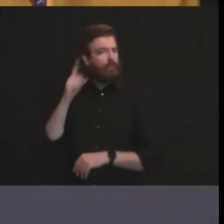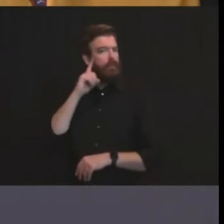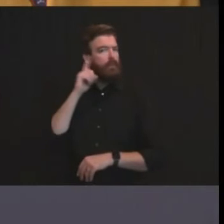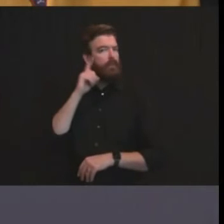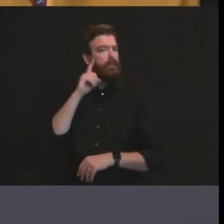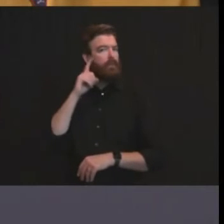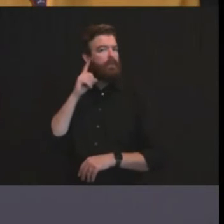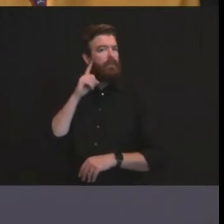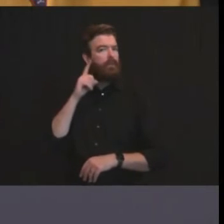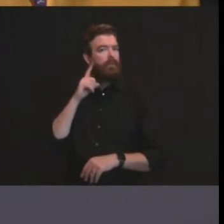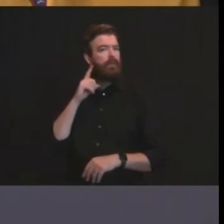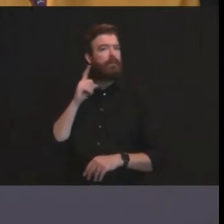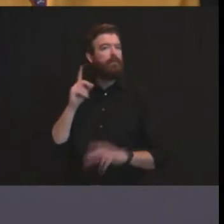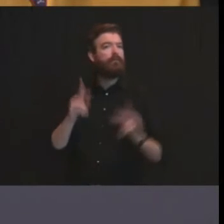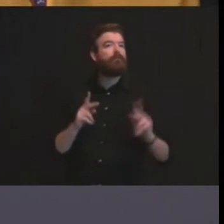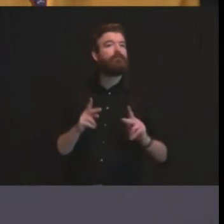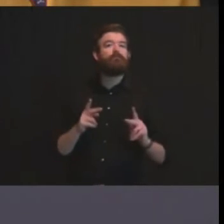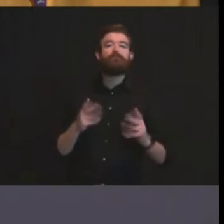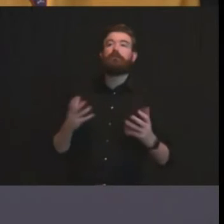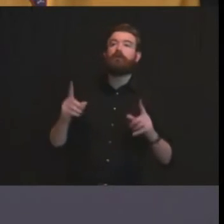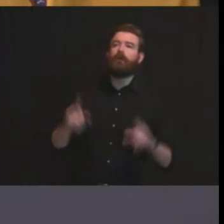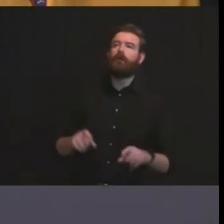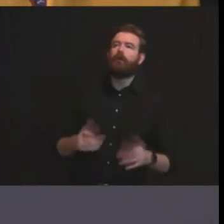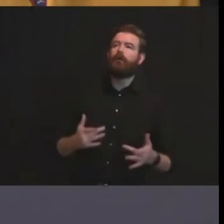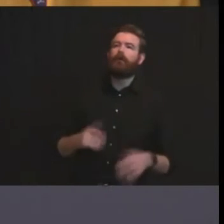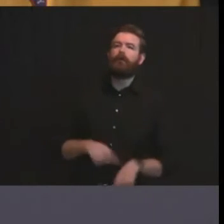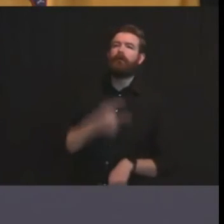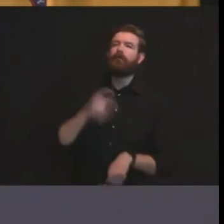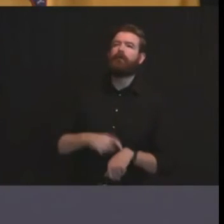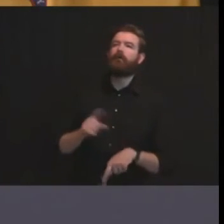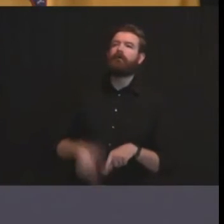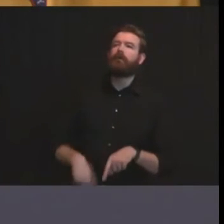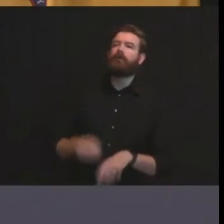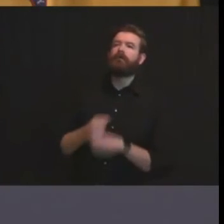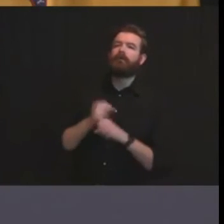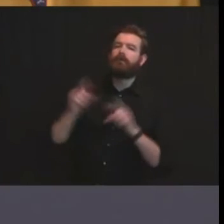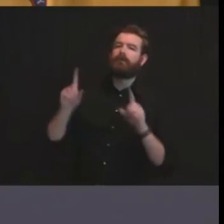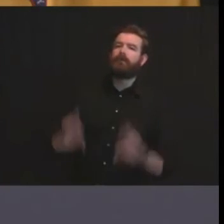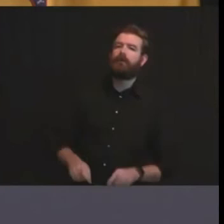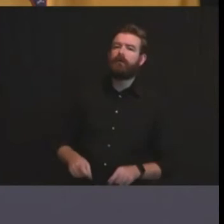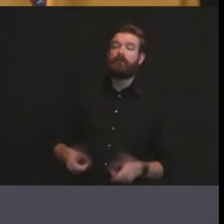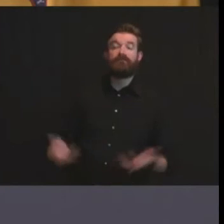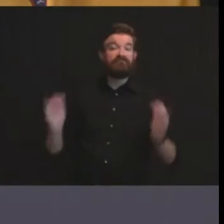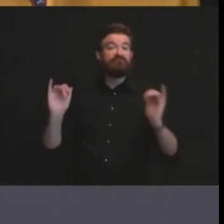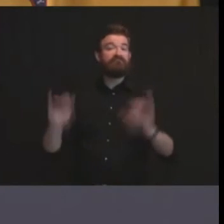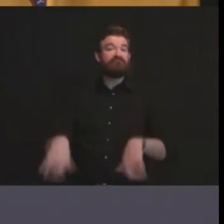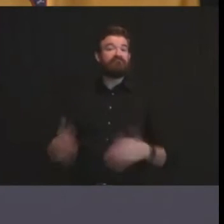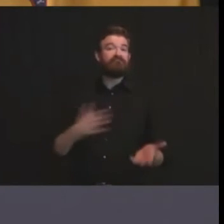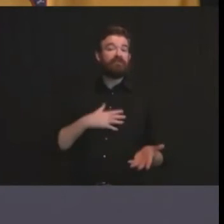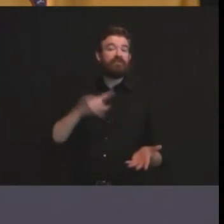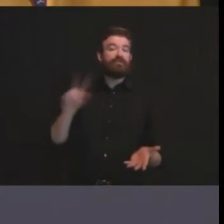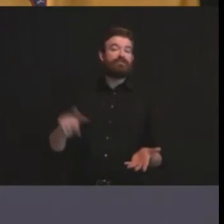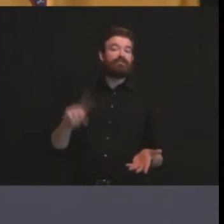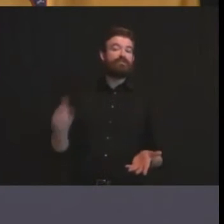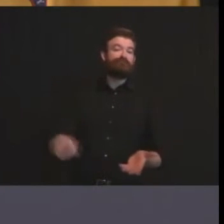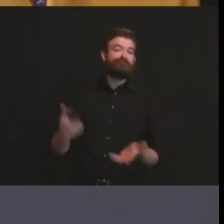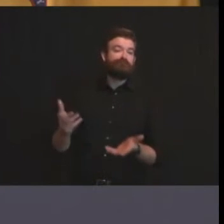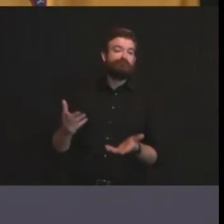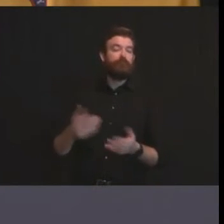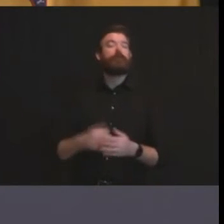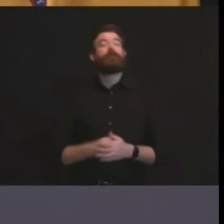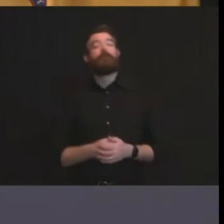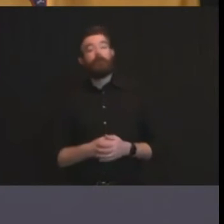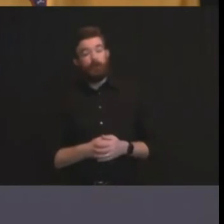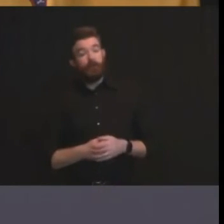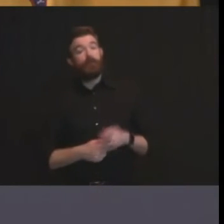um what is the state doing about that is that it um the the news on vaccines by the way